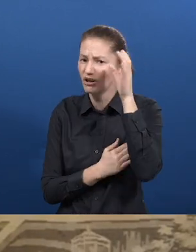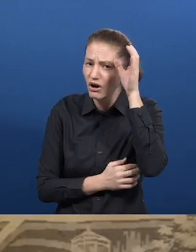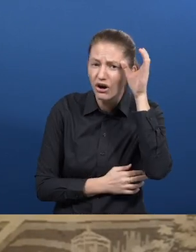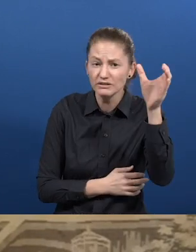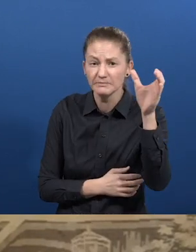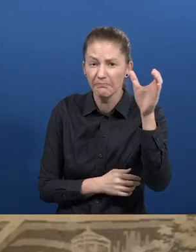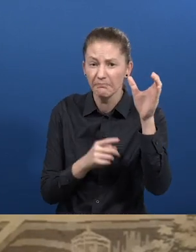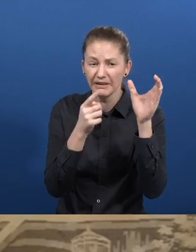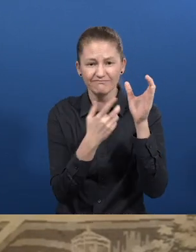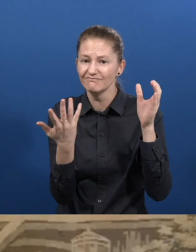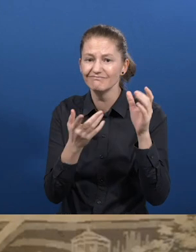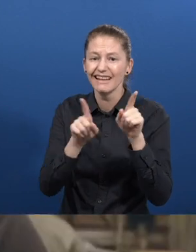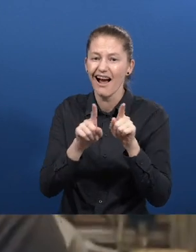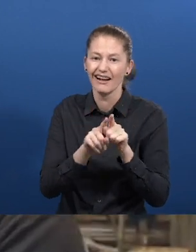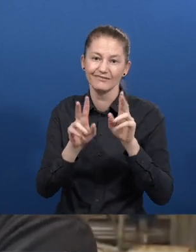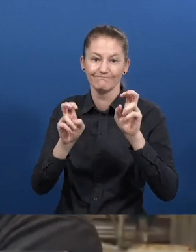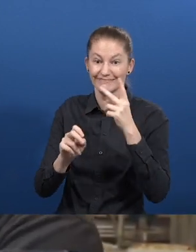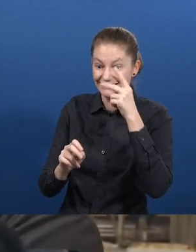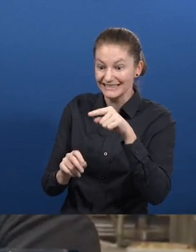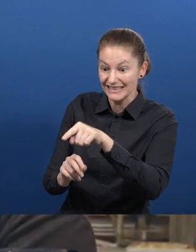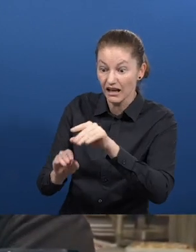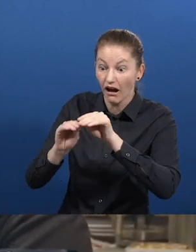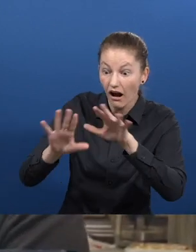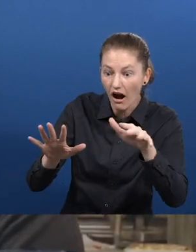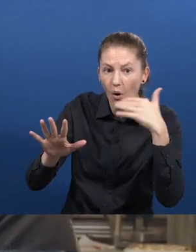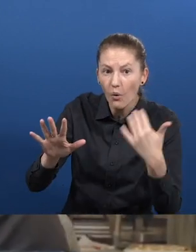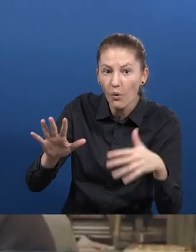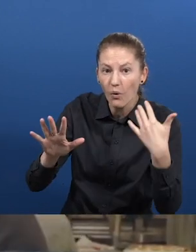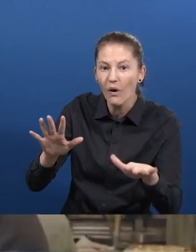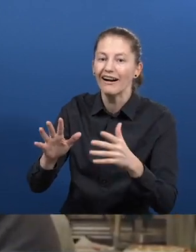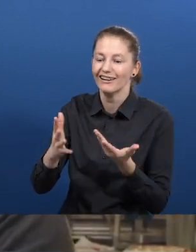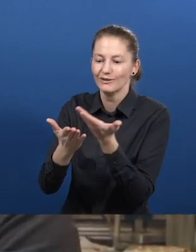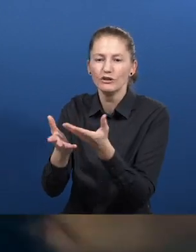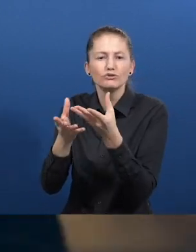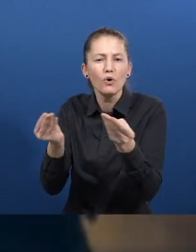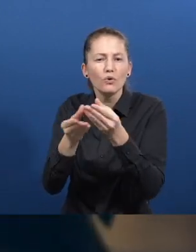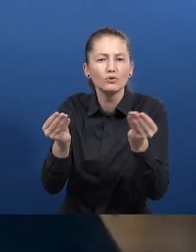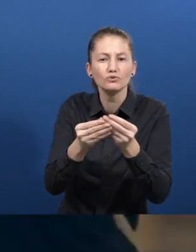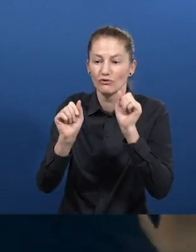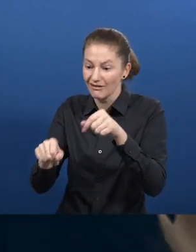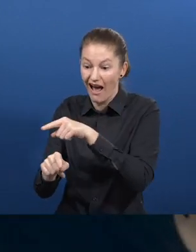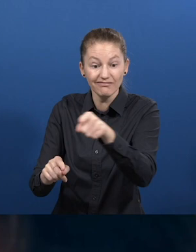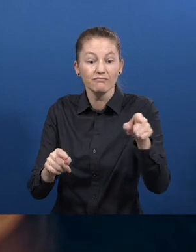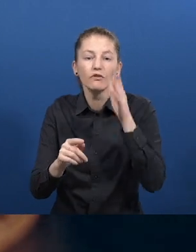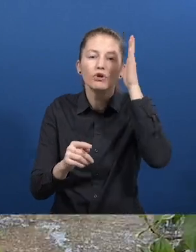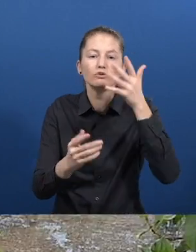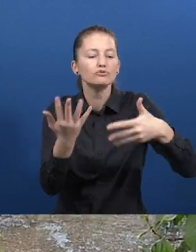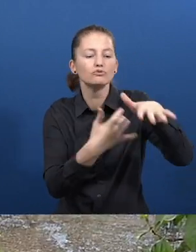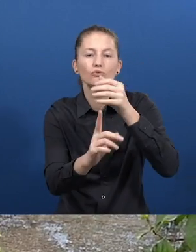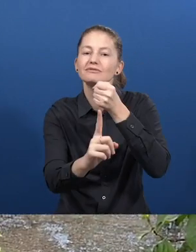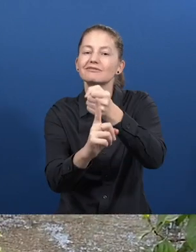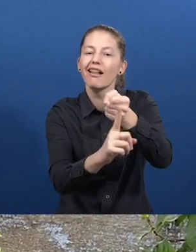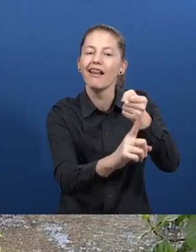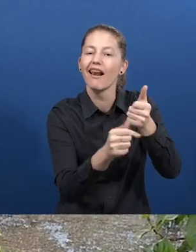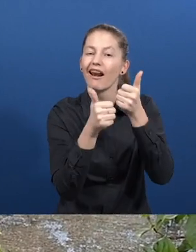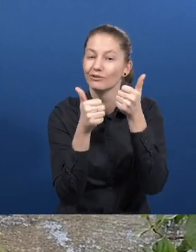providing solutions with high social impact. Moses Kovdari, Program Director Enable India. It all led to one thing